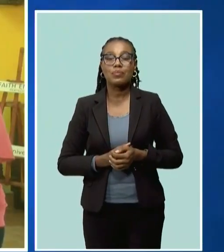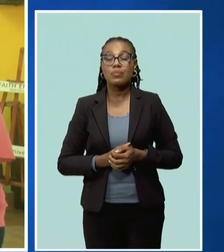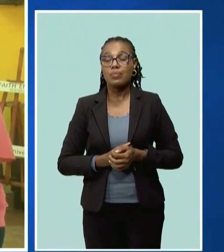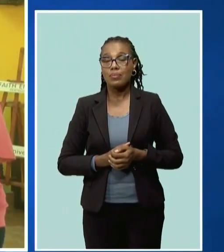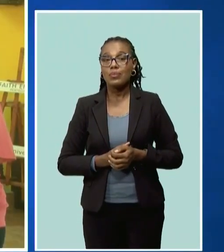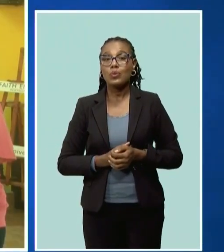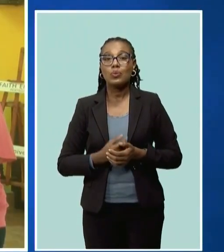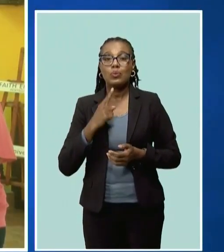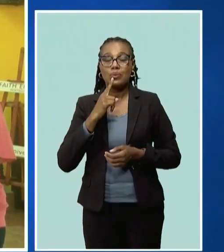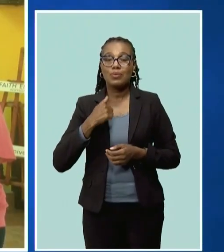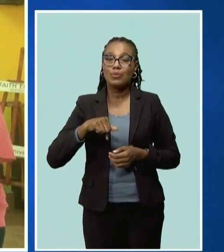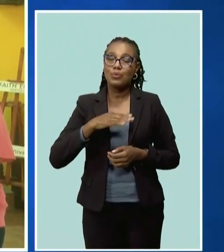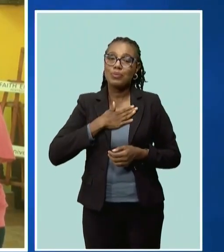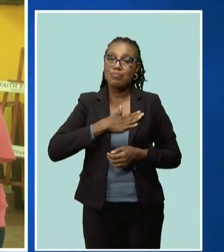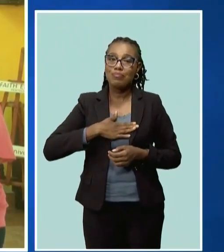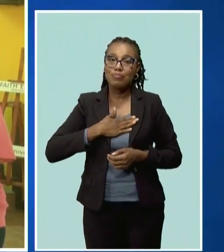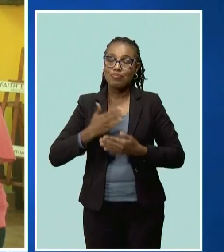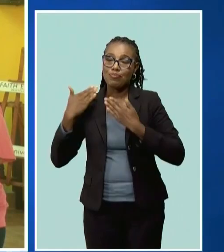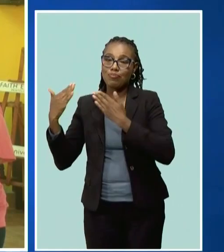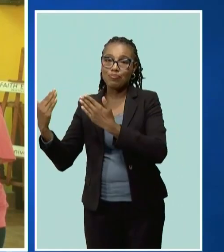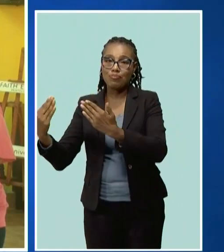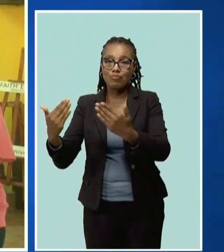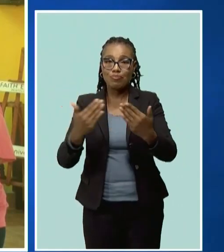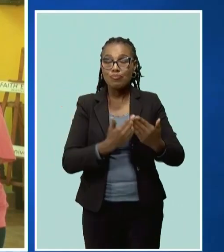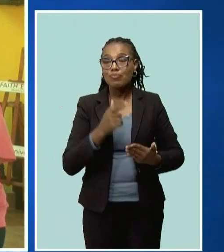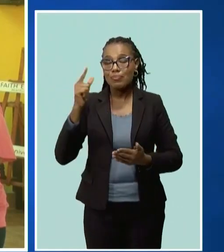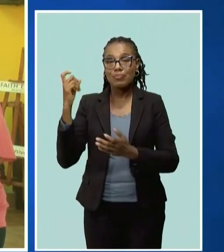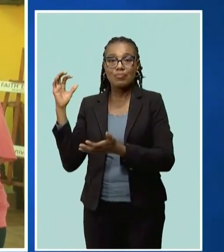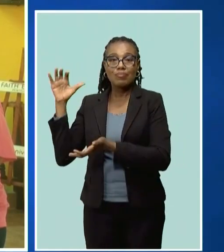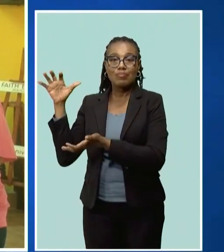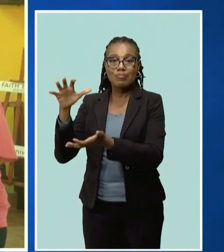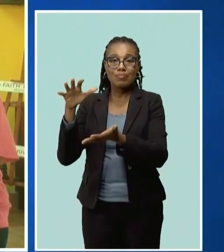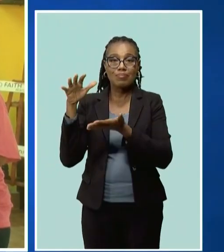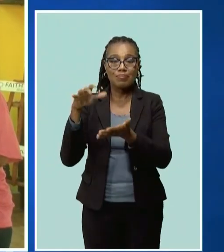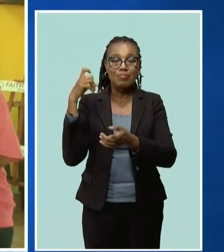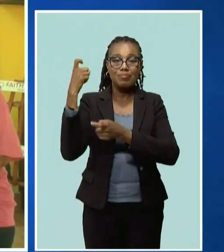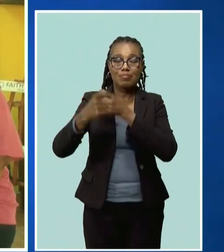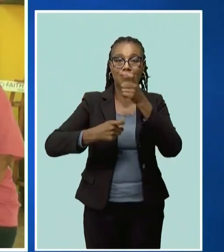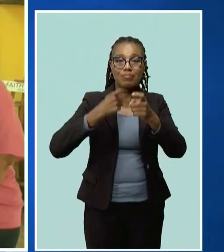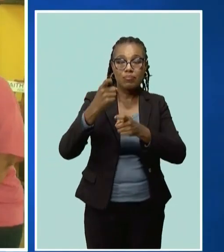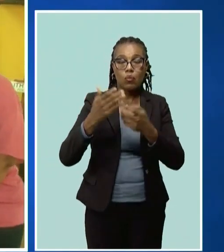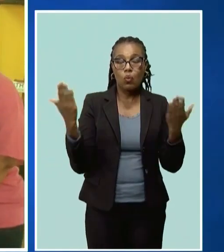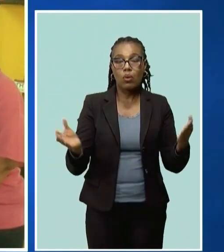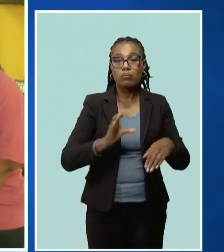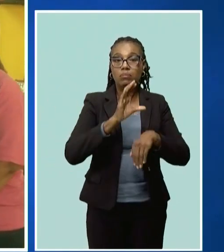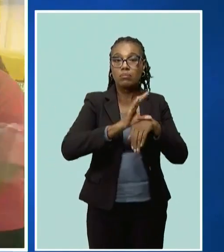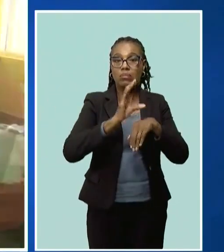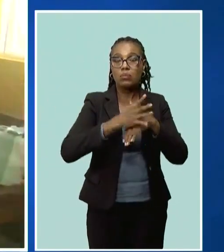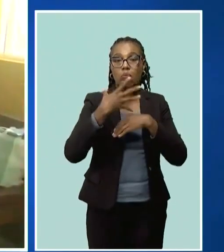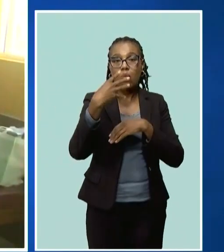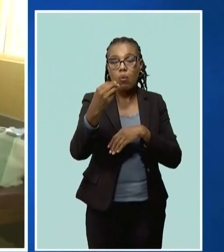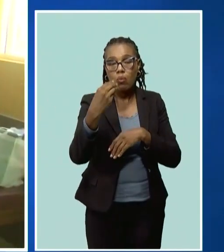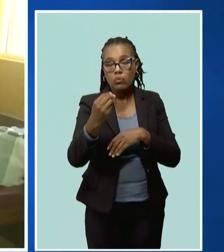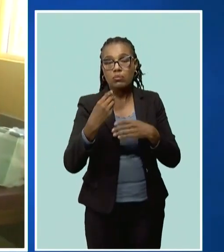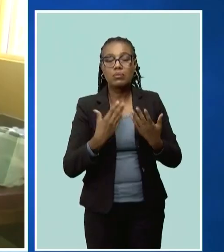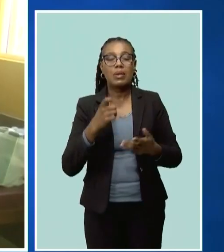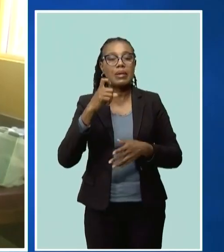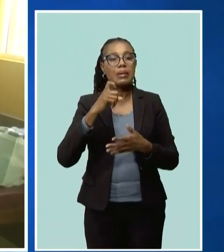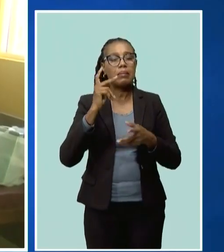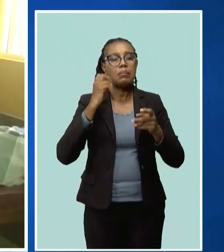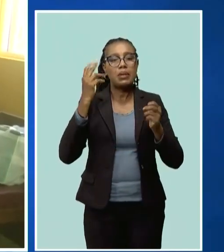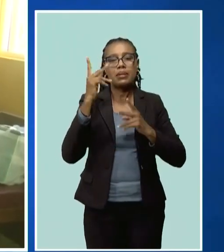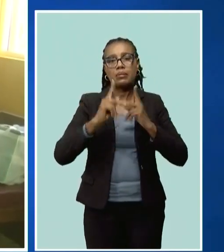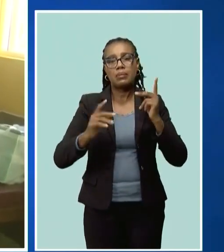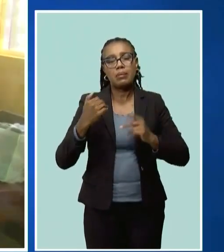for the contribution because we know here, not only in the church, but outside the church, there is a need.